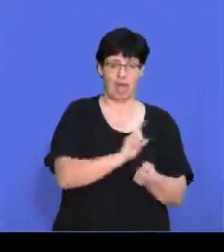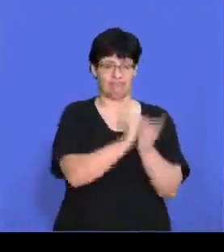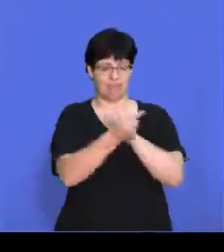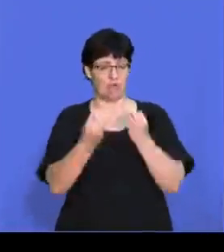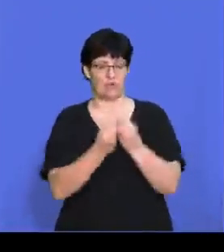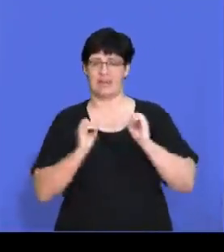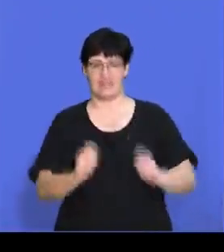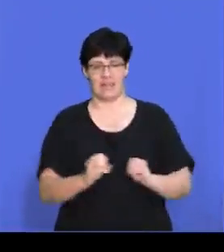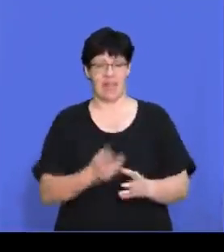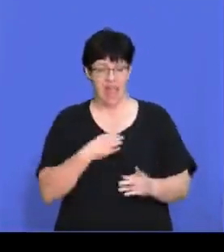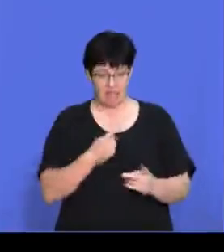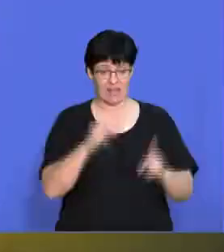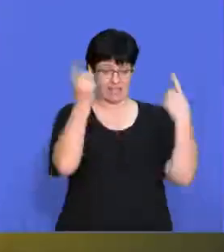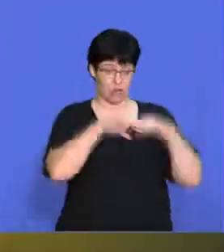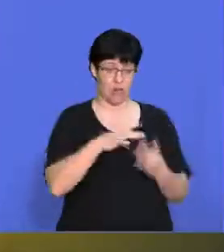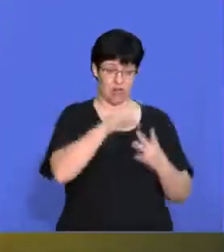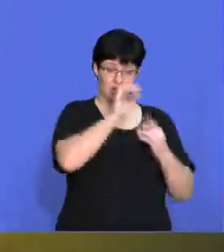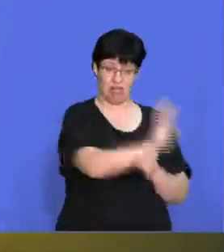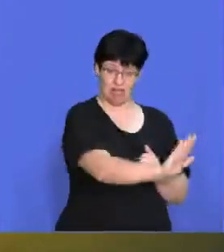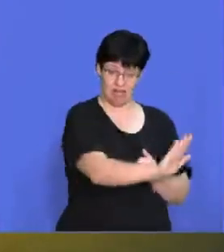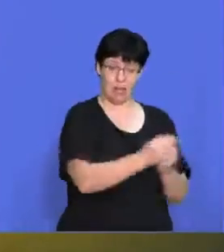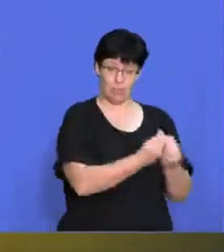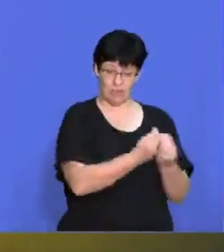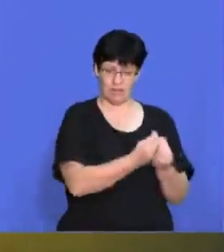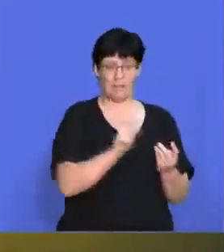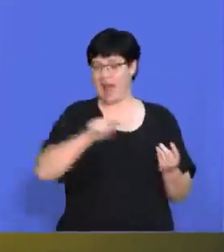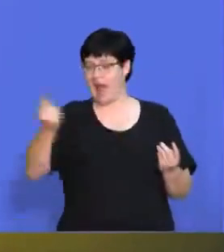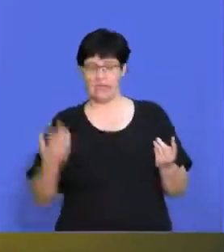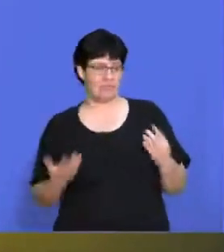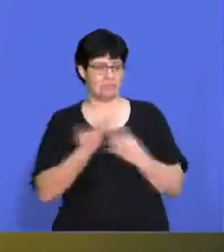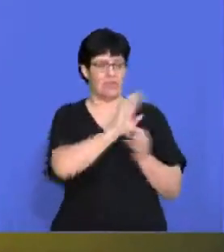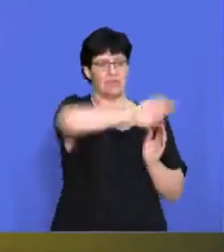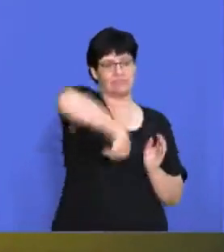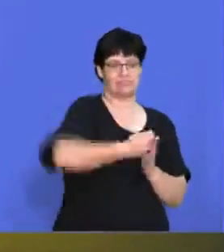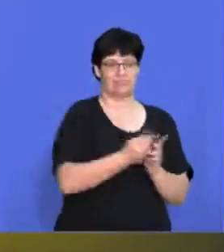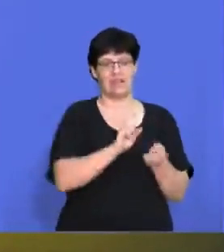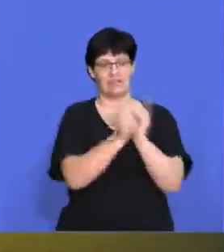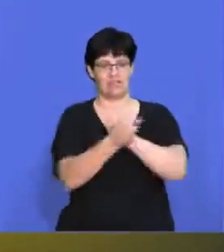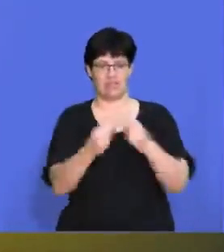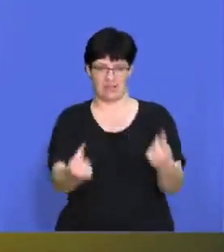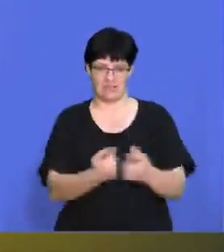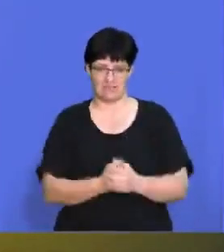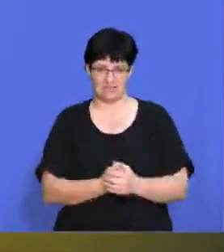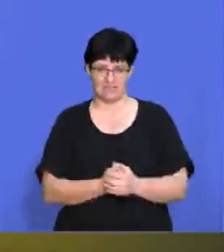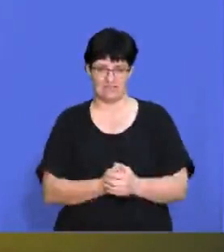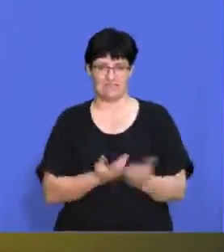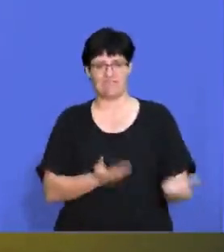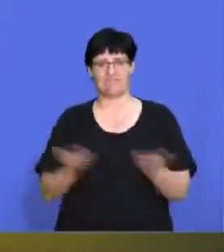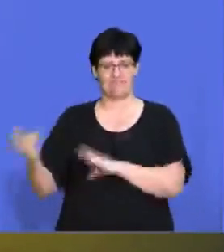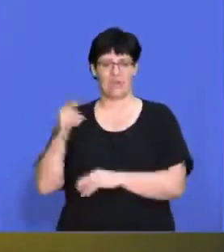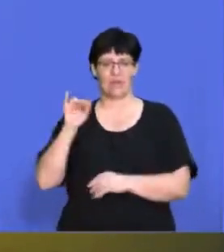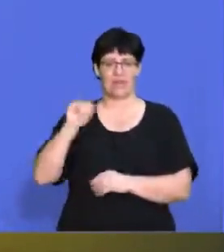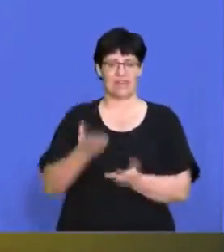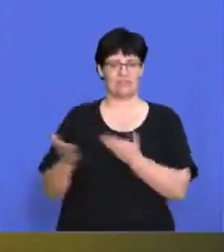products. So the more unique your product, the less likely it will be to be substituted. All right,